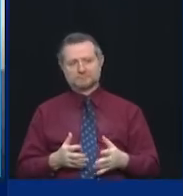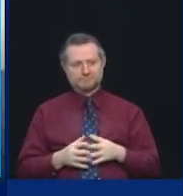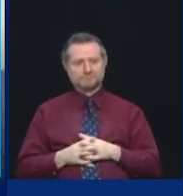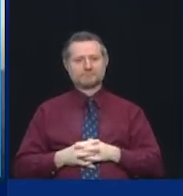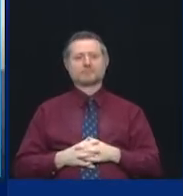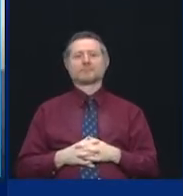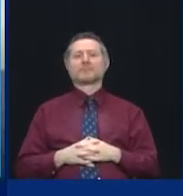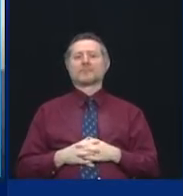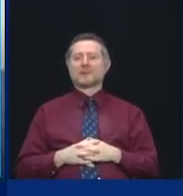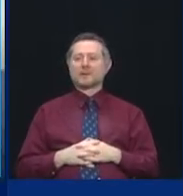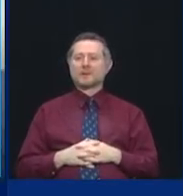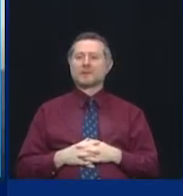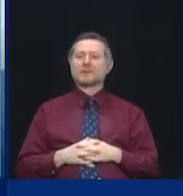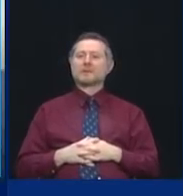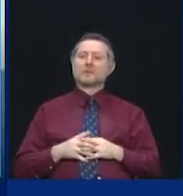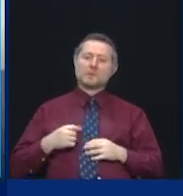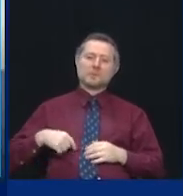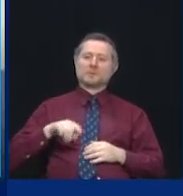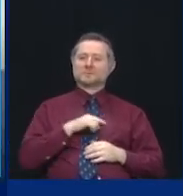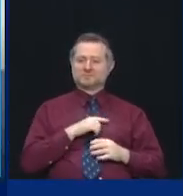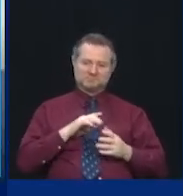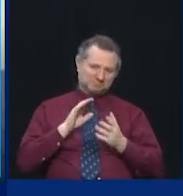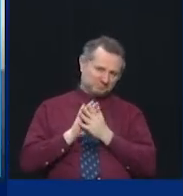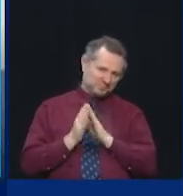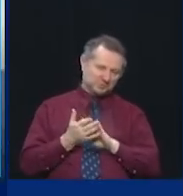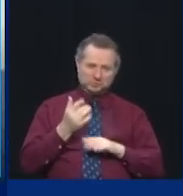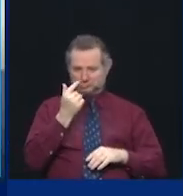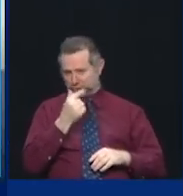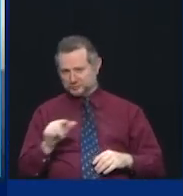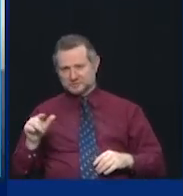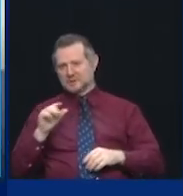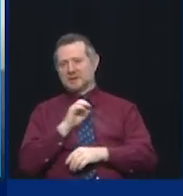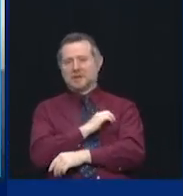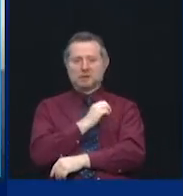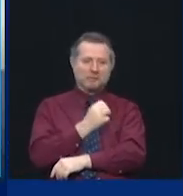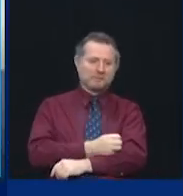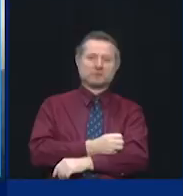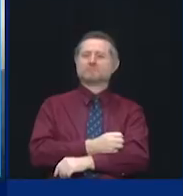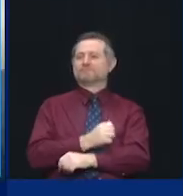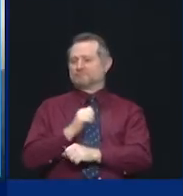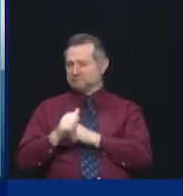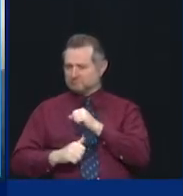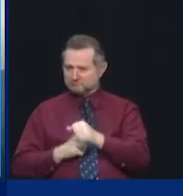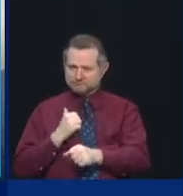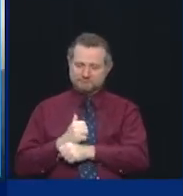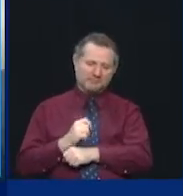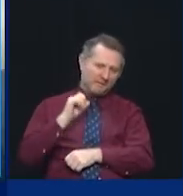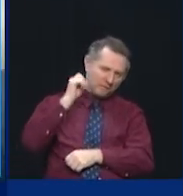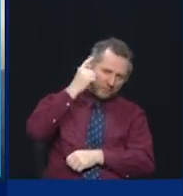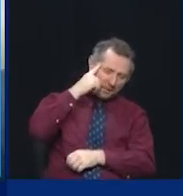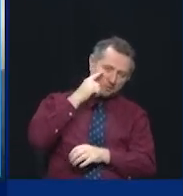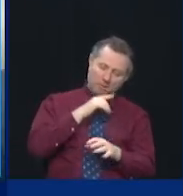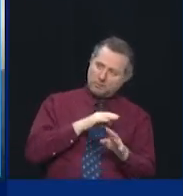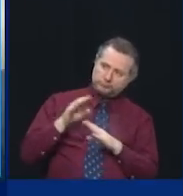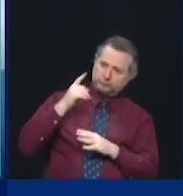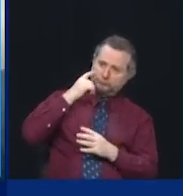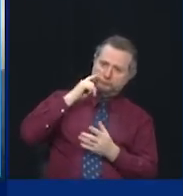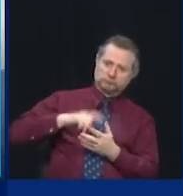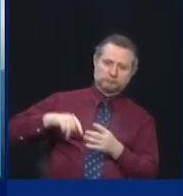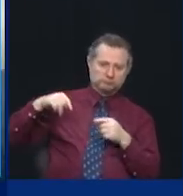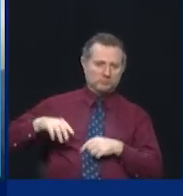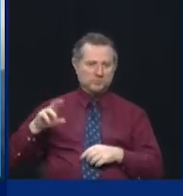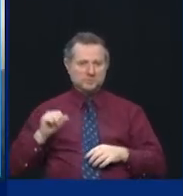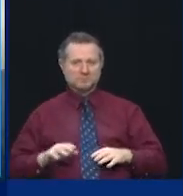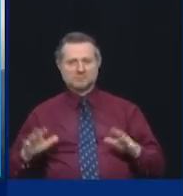We will be the green energy capital of the nation. We are building more renewable energy